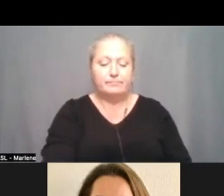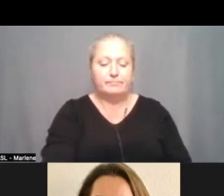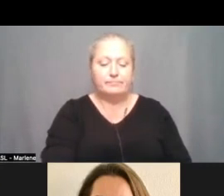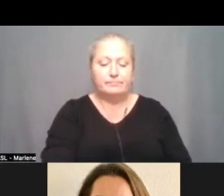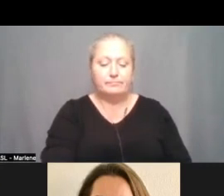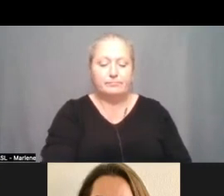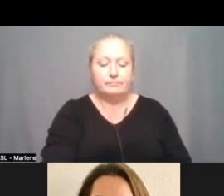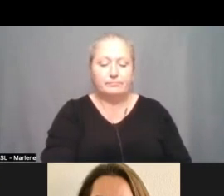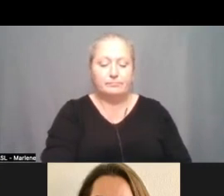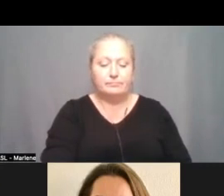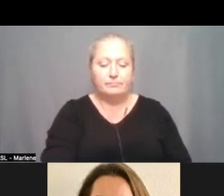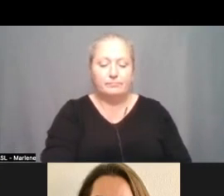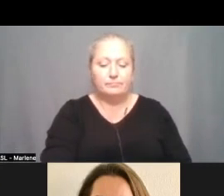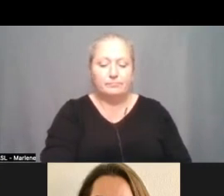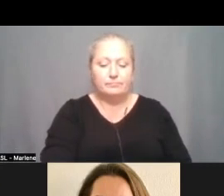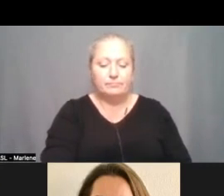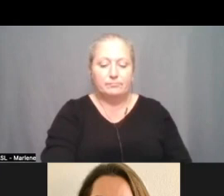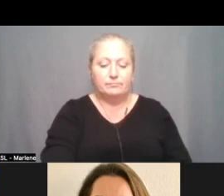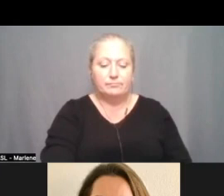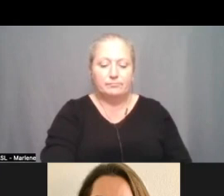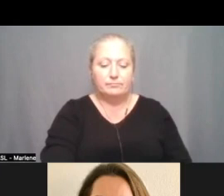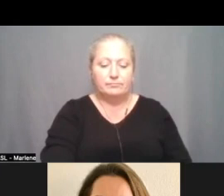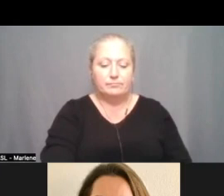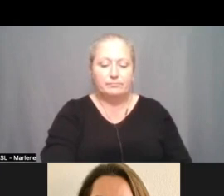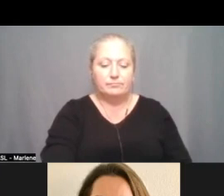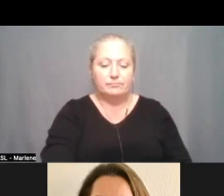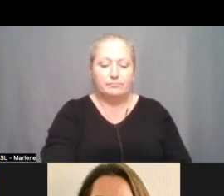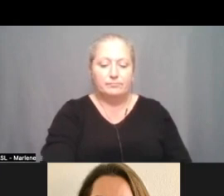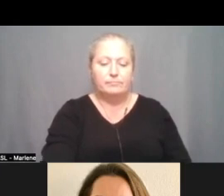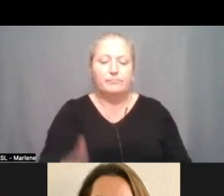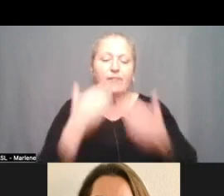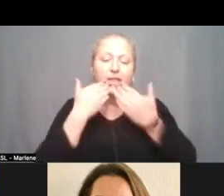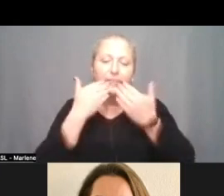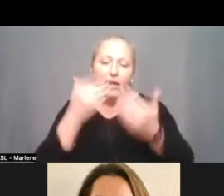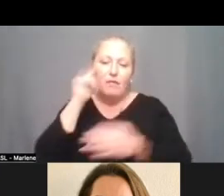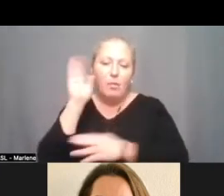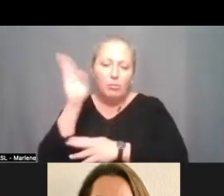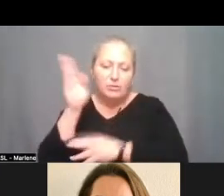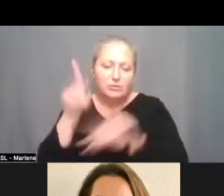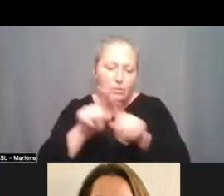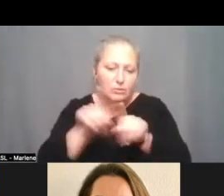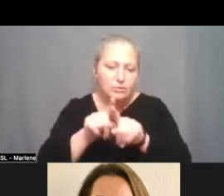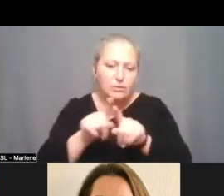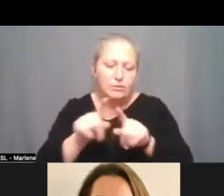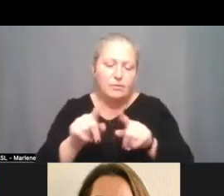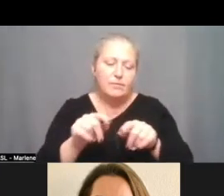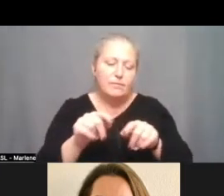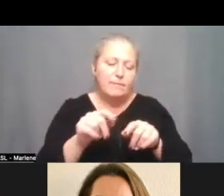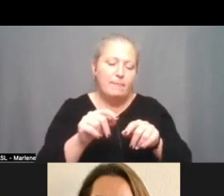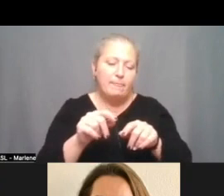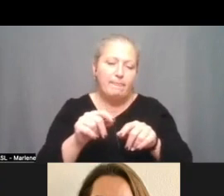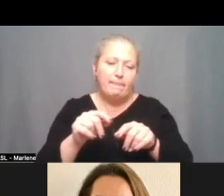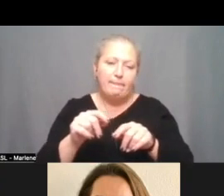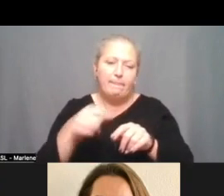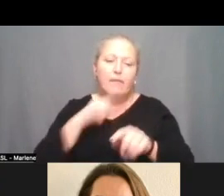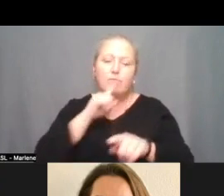um i just want to thank uh thank you for the presentation as well and um yeah i'm really